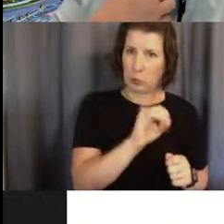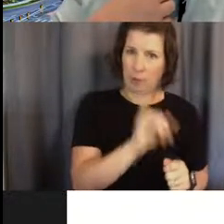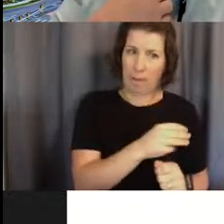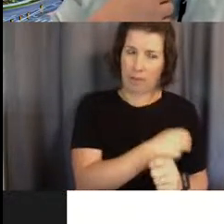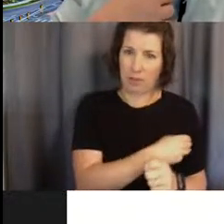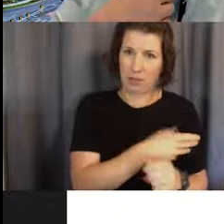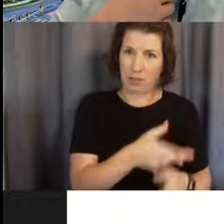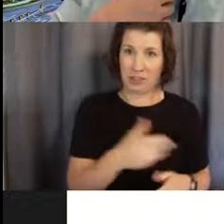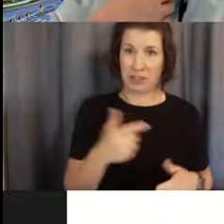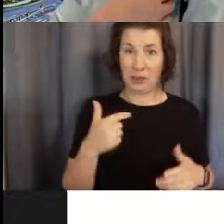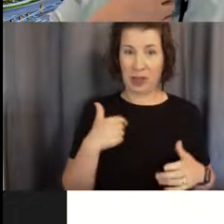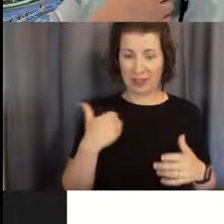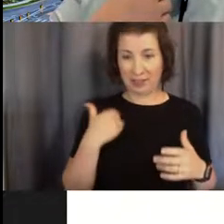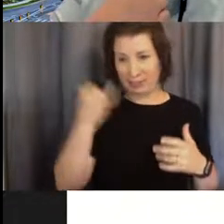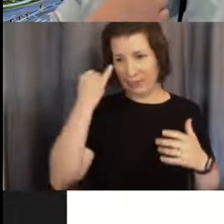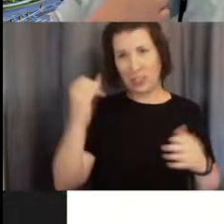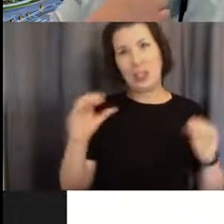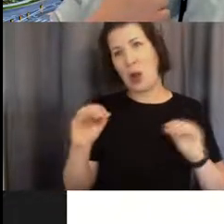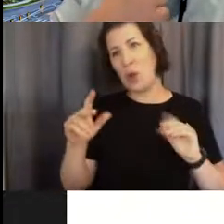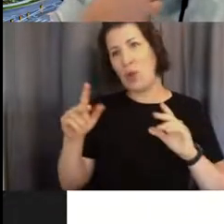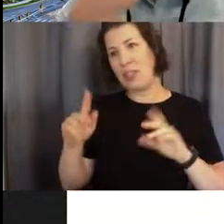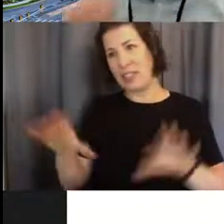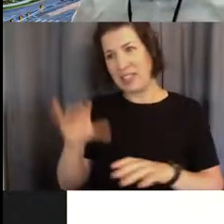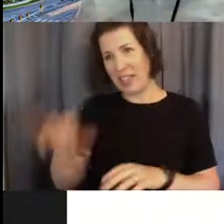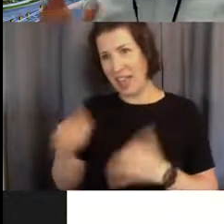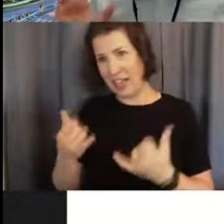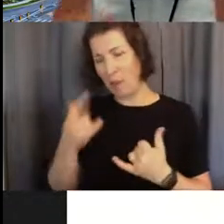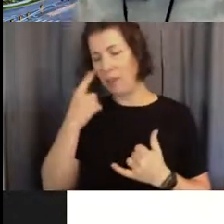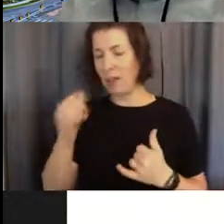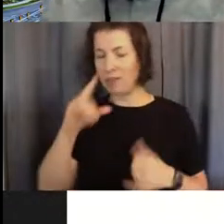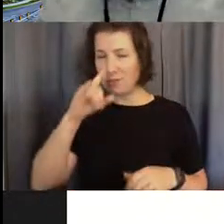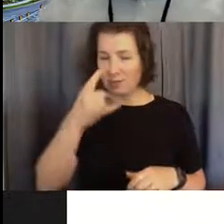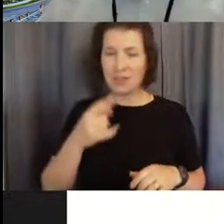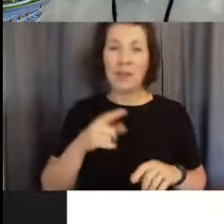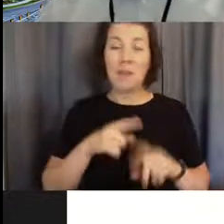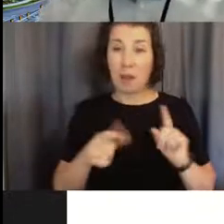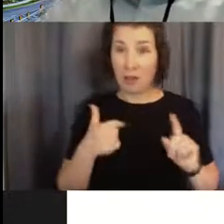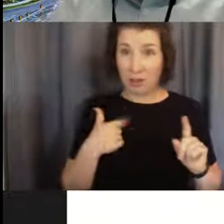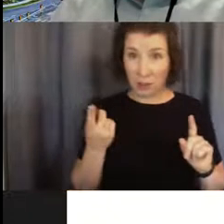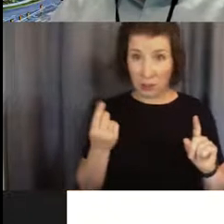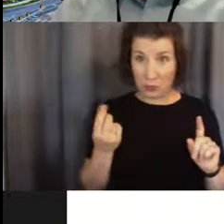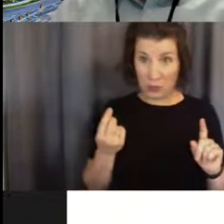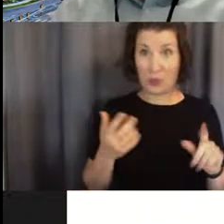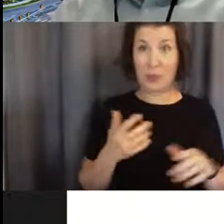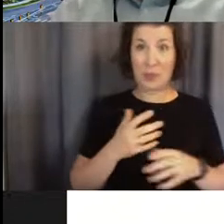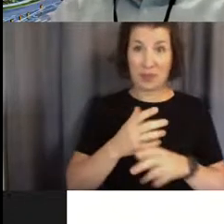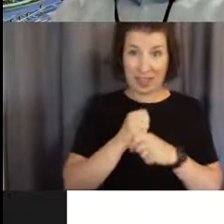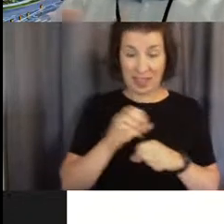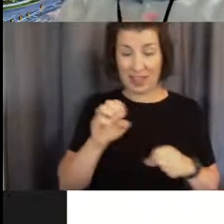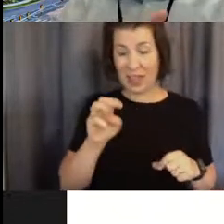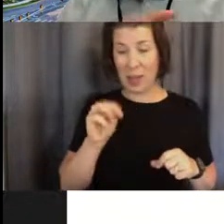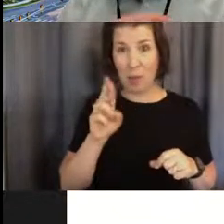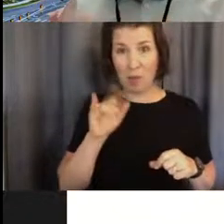does now, because it's just so tedious, but where I would just take these embryonic stem